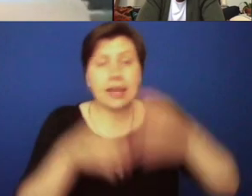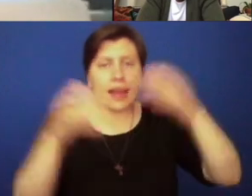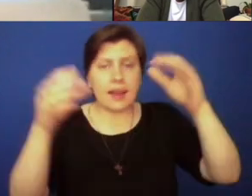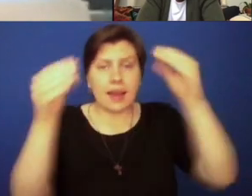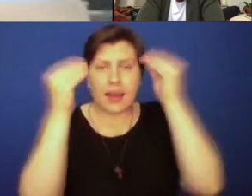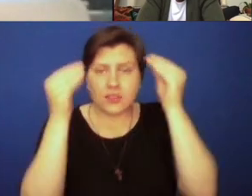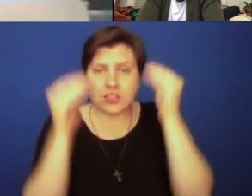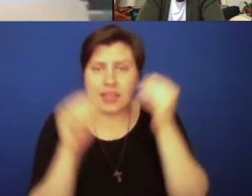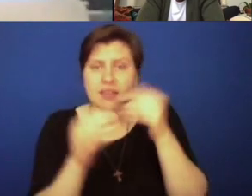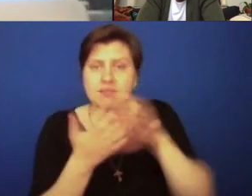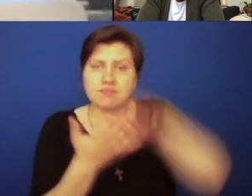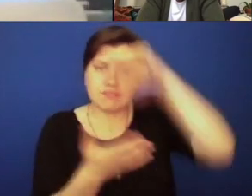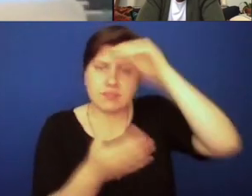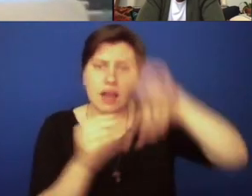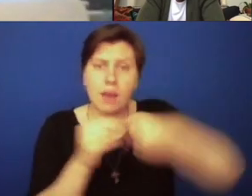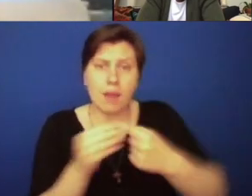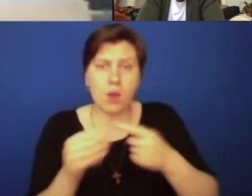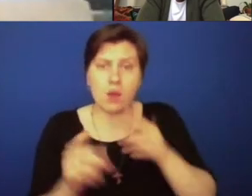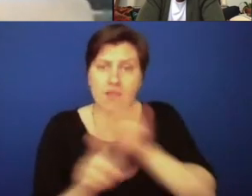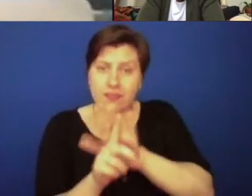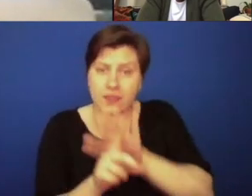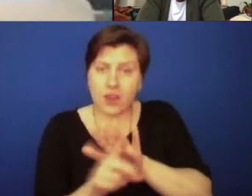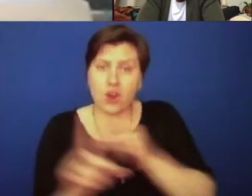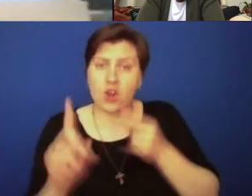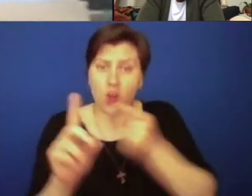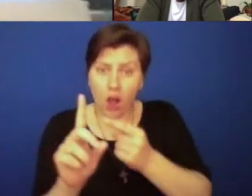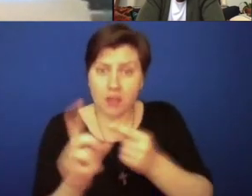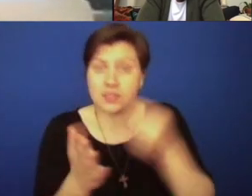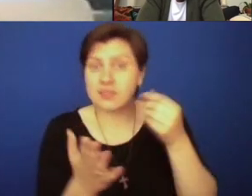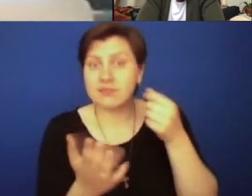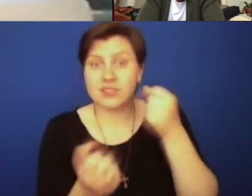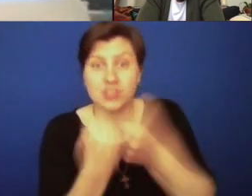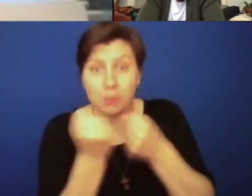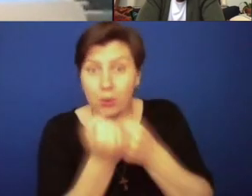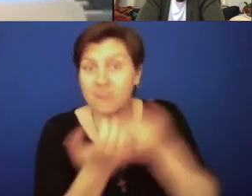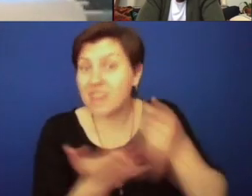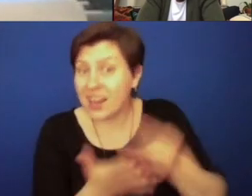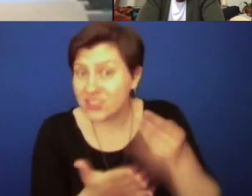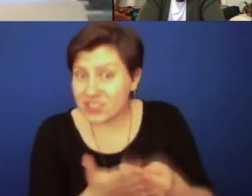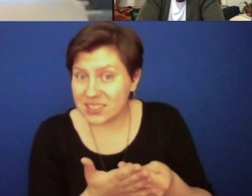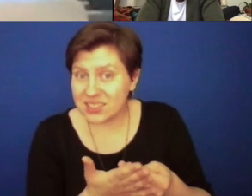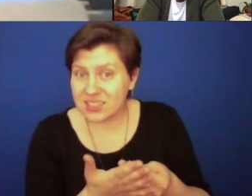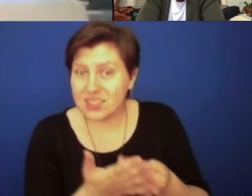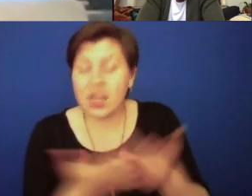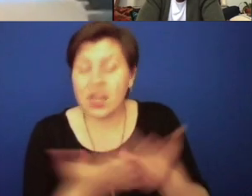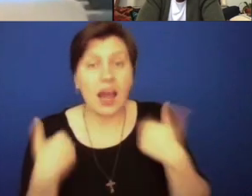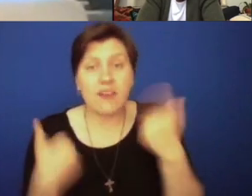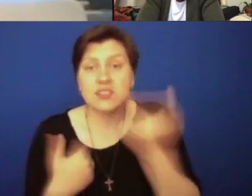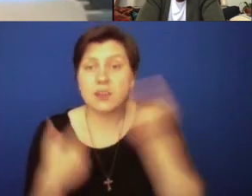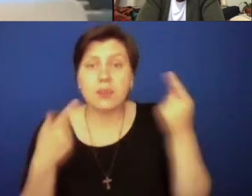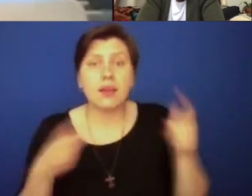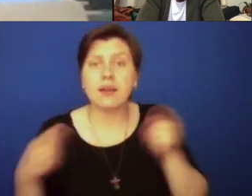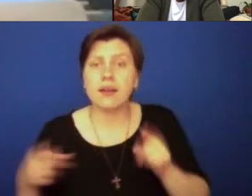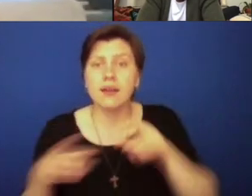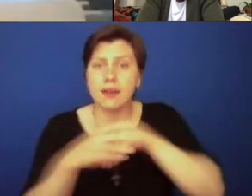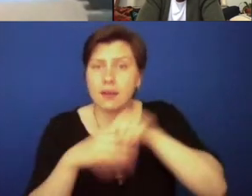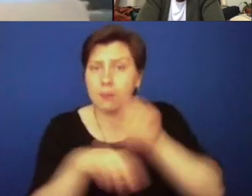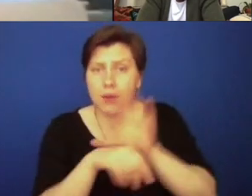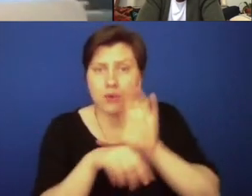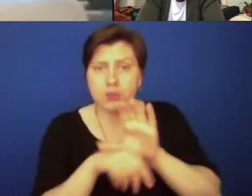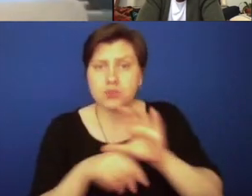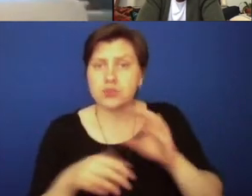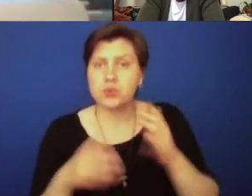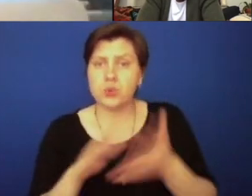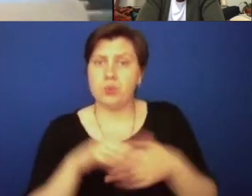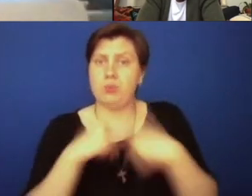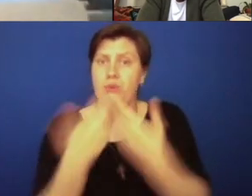Educate yourselves about the cause, support their causes financially, you know, have something being done at your parish to bring awareness